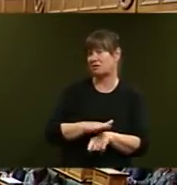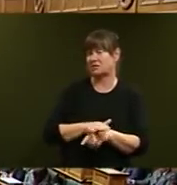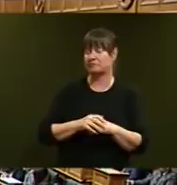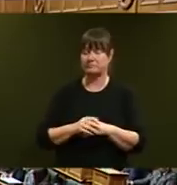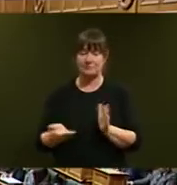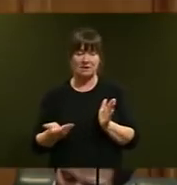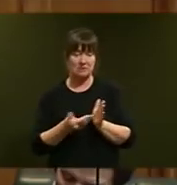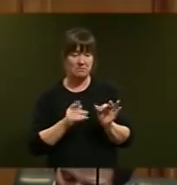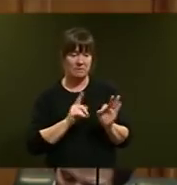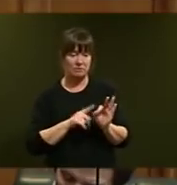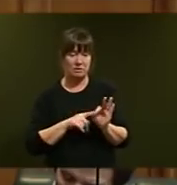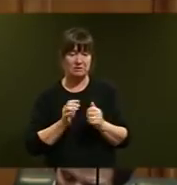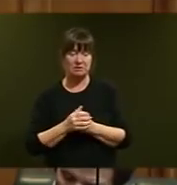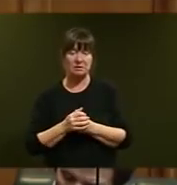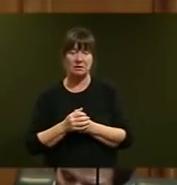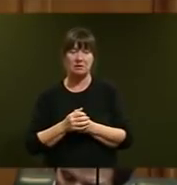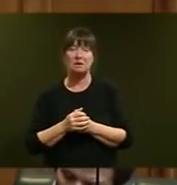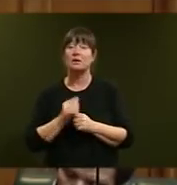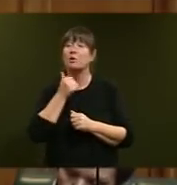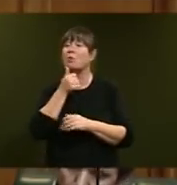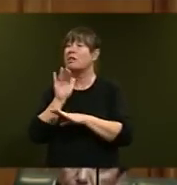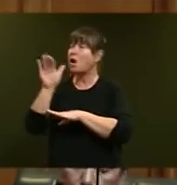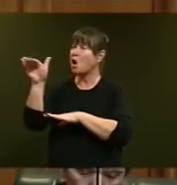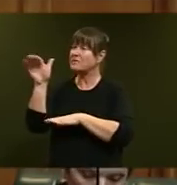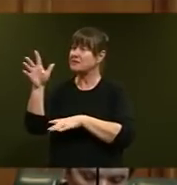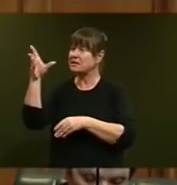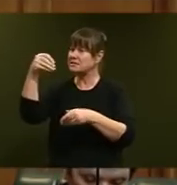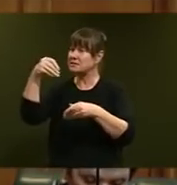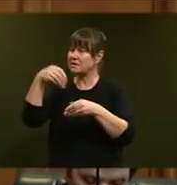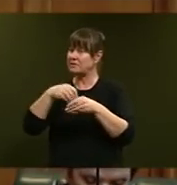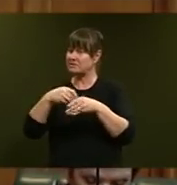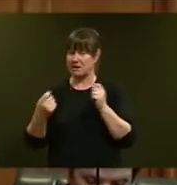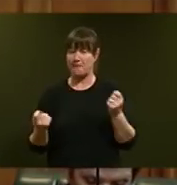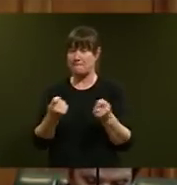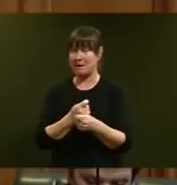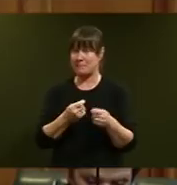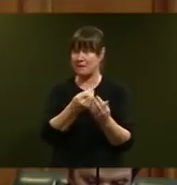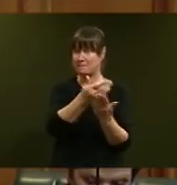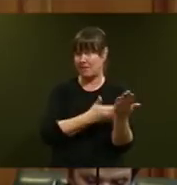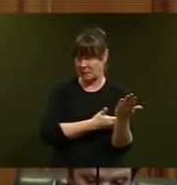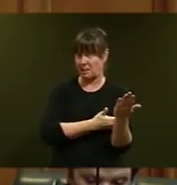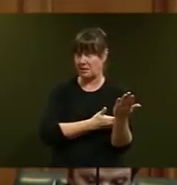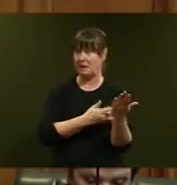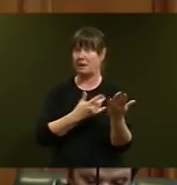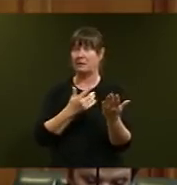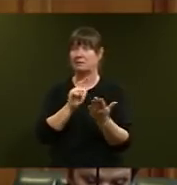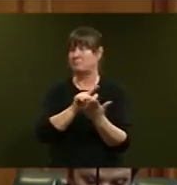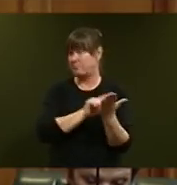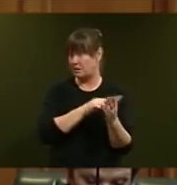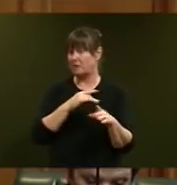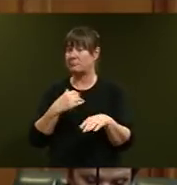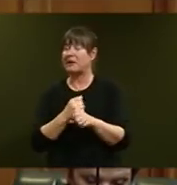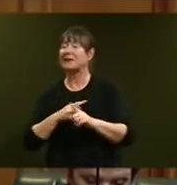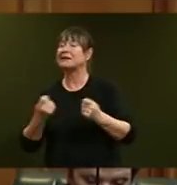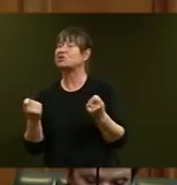Will the Overseas Investment Amendment Bill make any changes to the tests that were